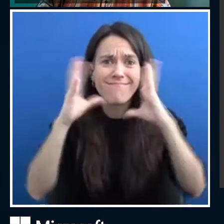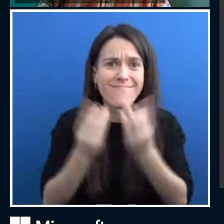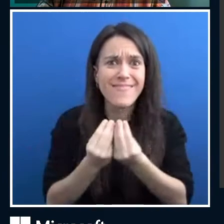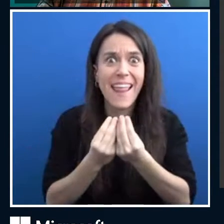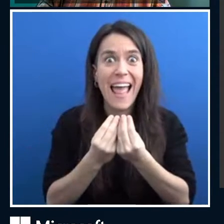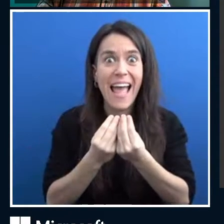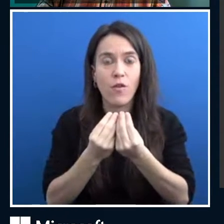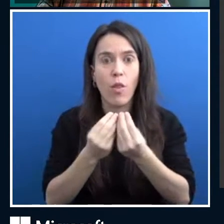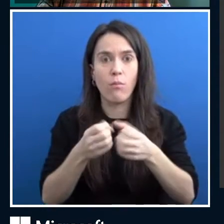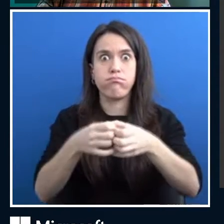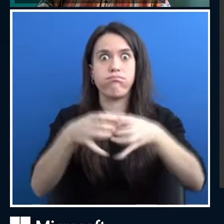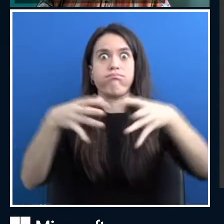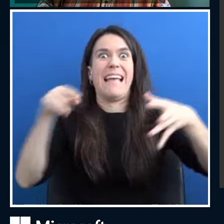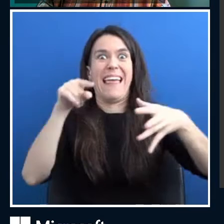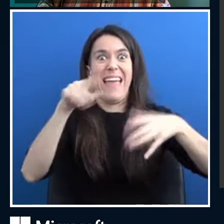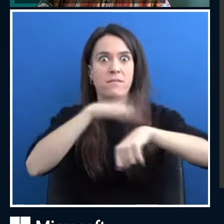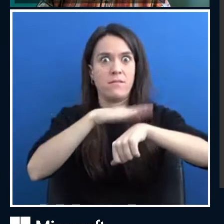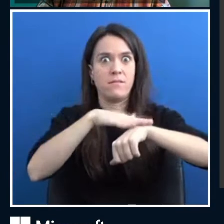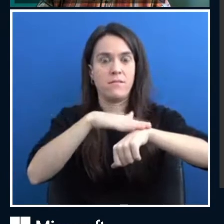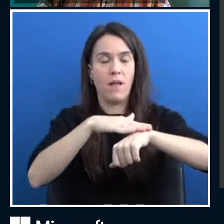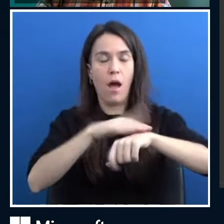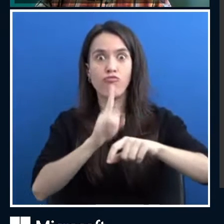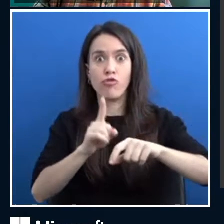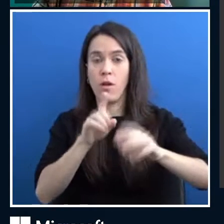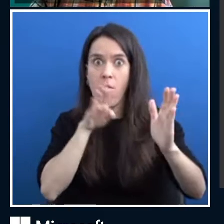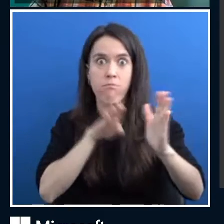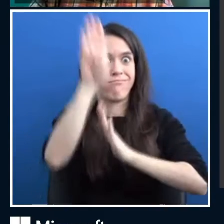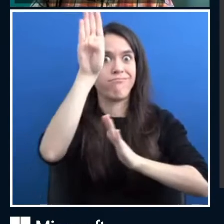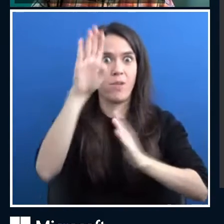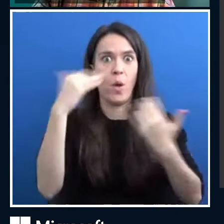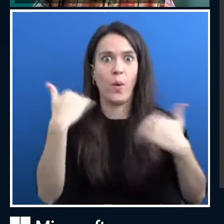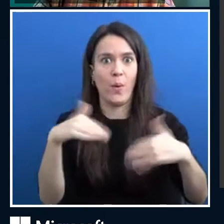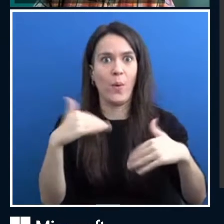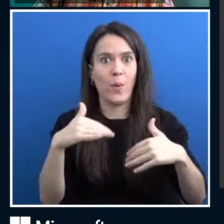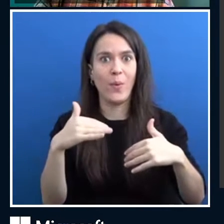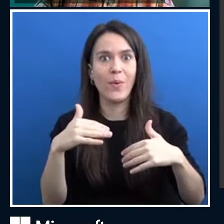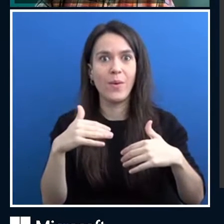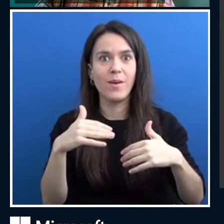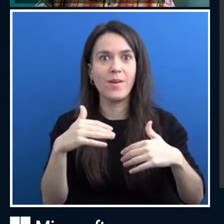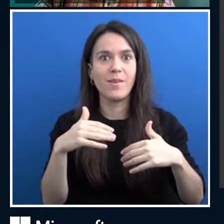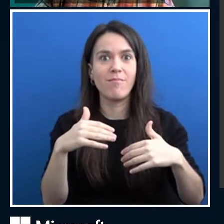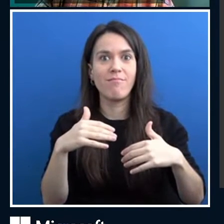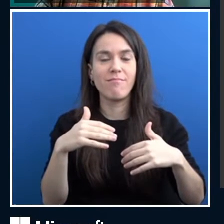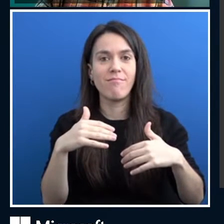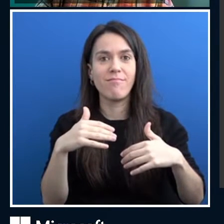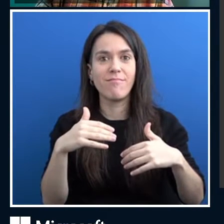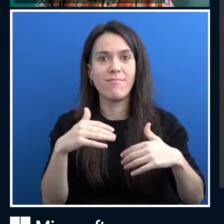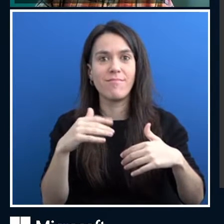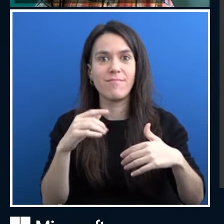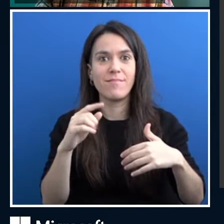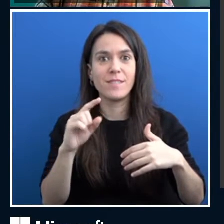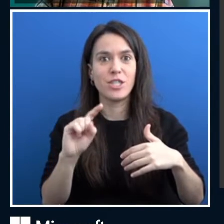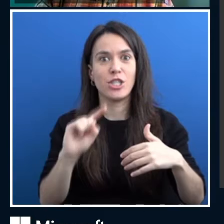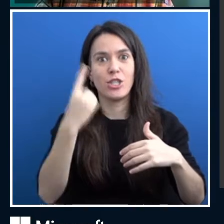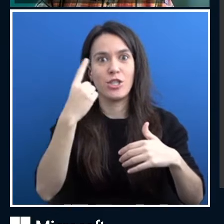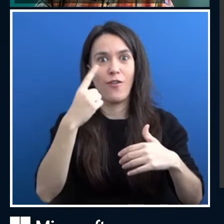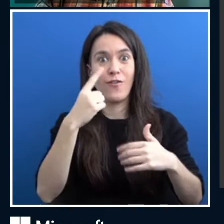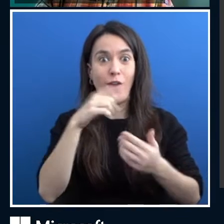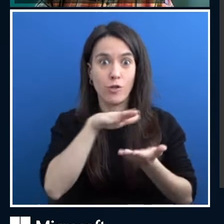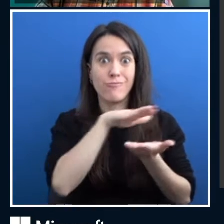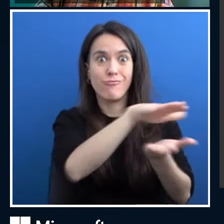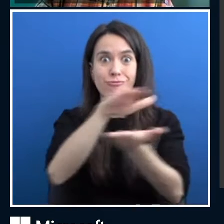fascinating for their time. And they were probably one that, in my mind, they were probably one of the first production use cases of AI. And